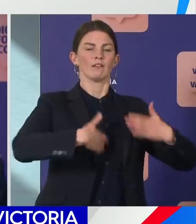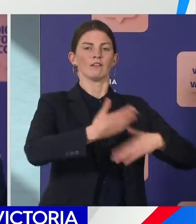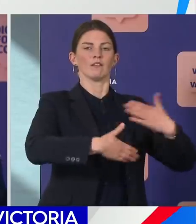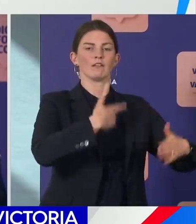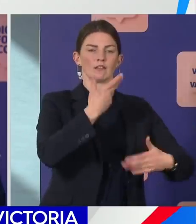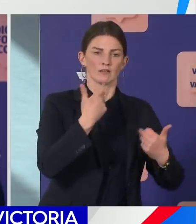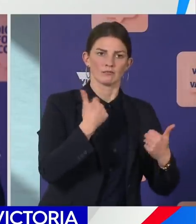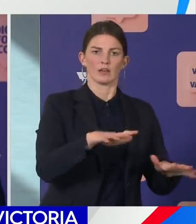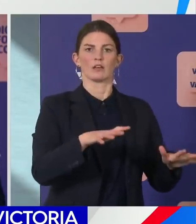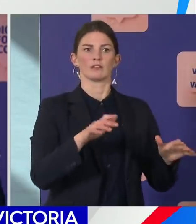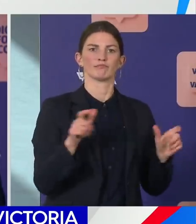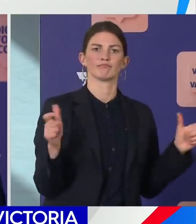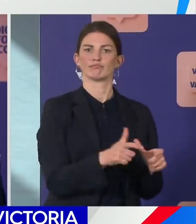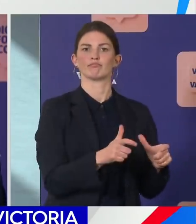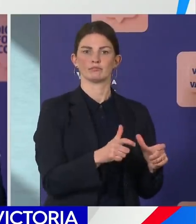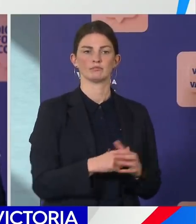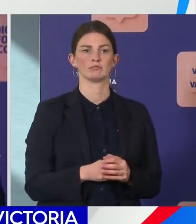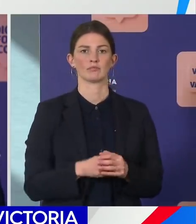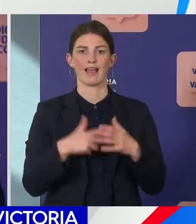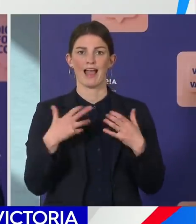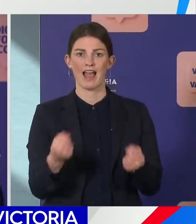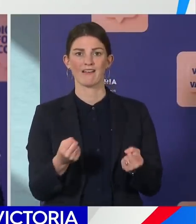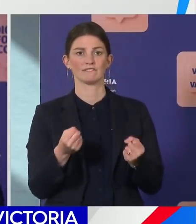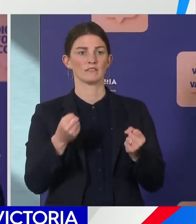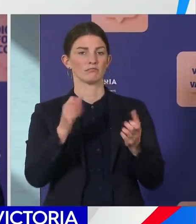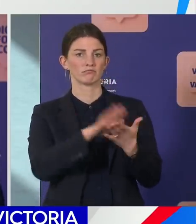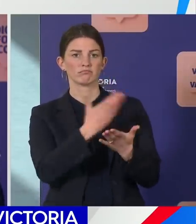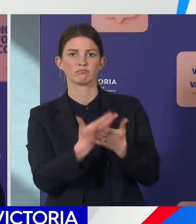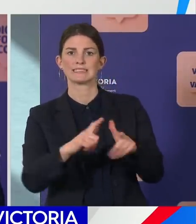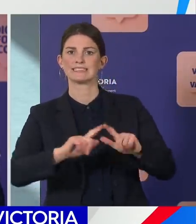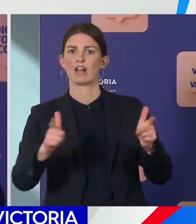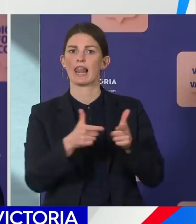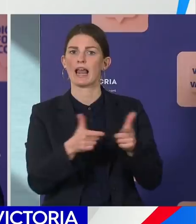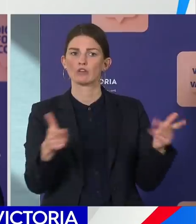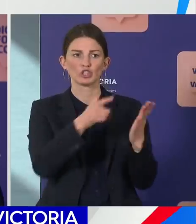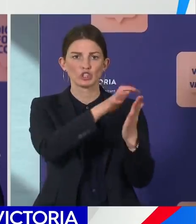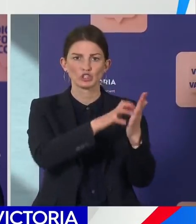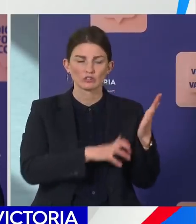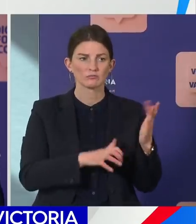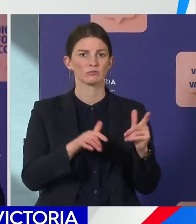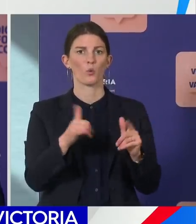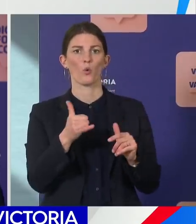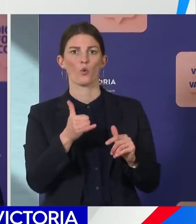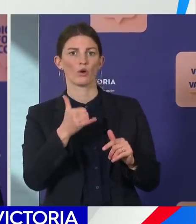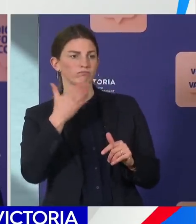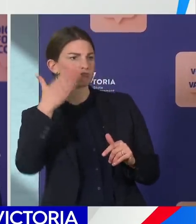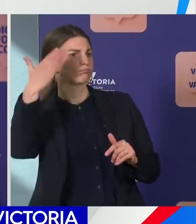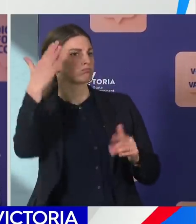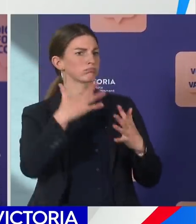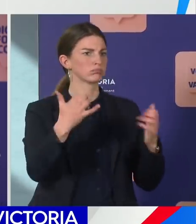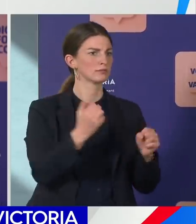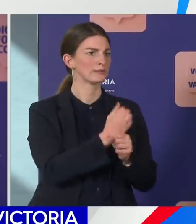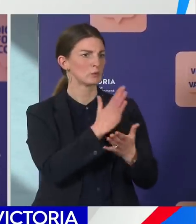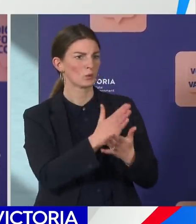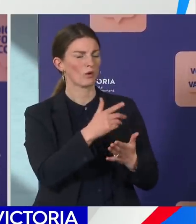material, bi-cultural workers, lots of online and other support work, WhatsApp, other